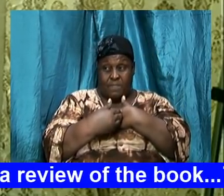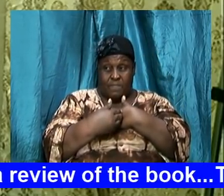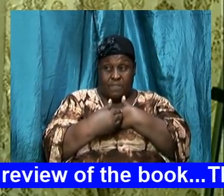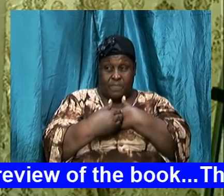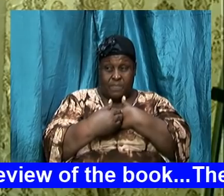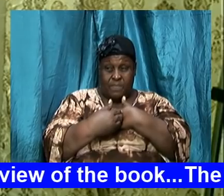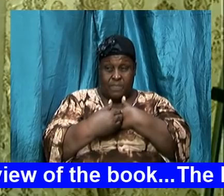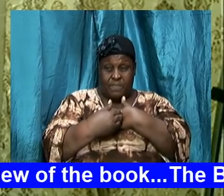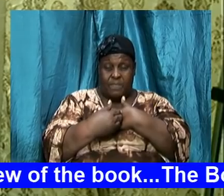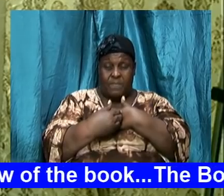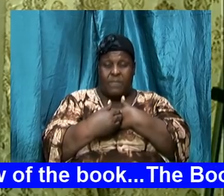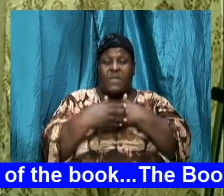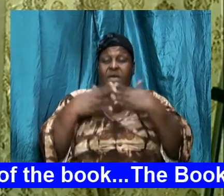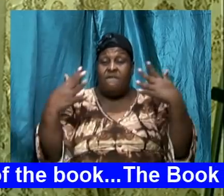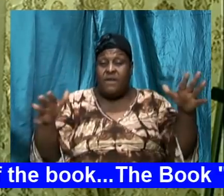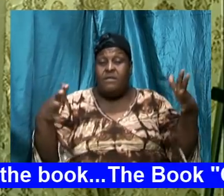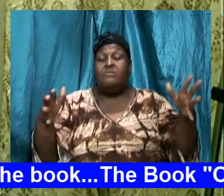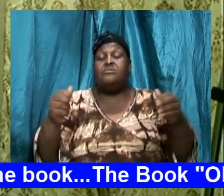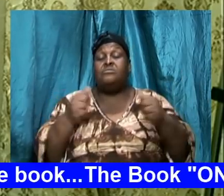I close with this